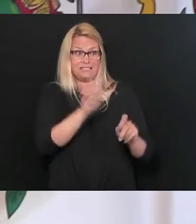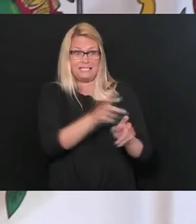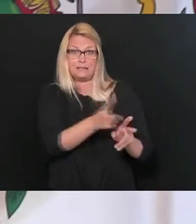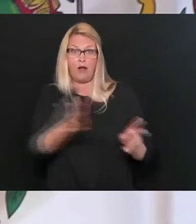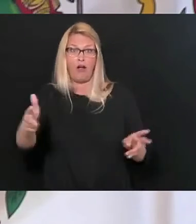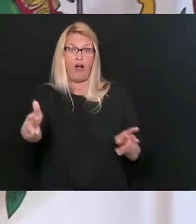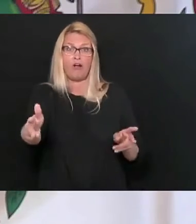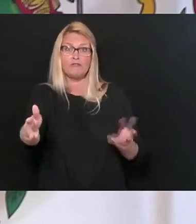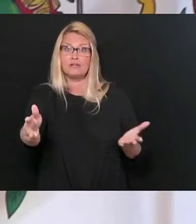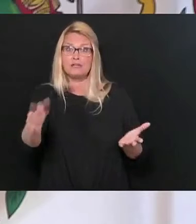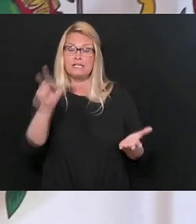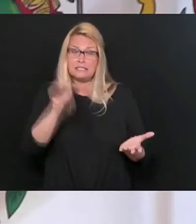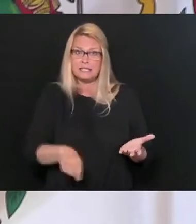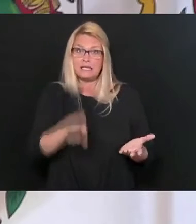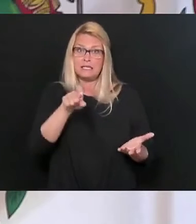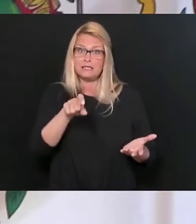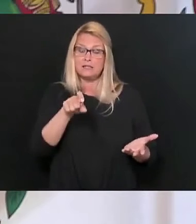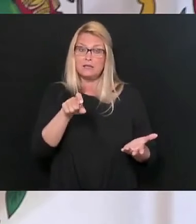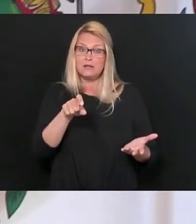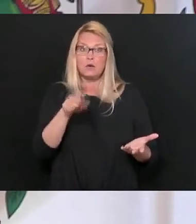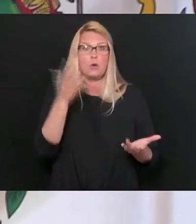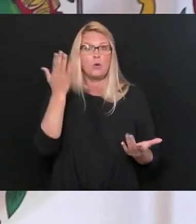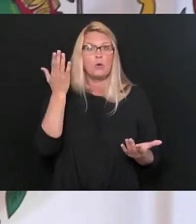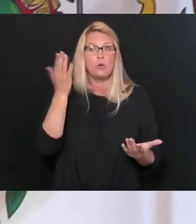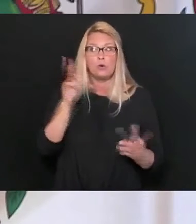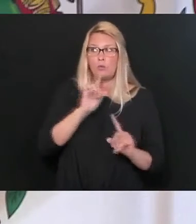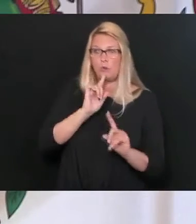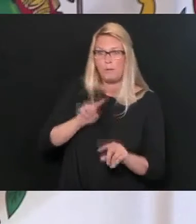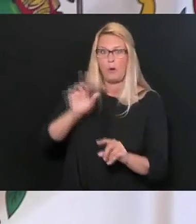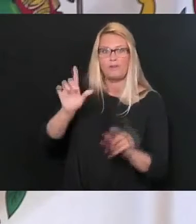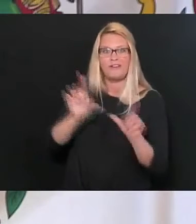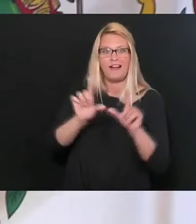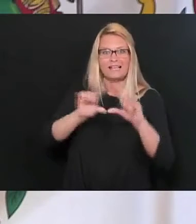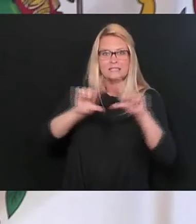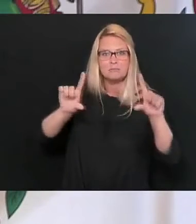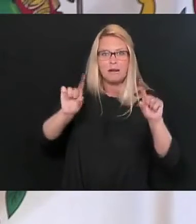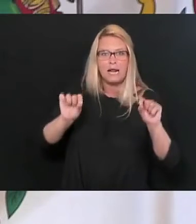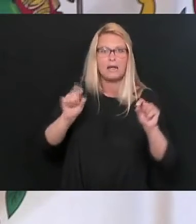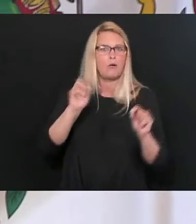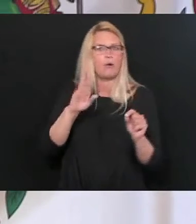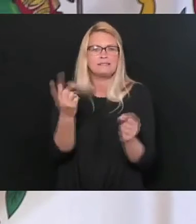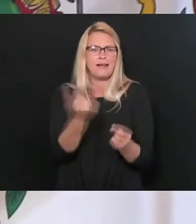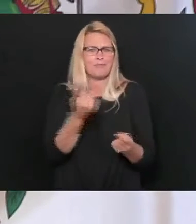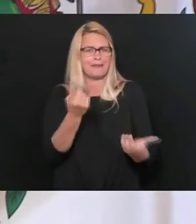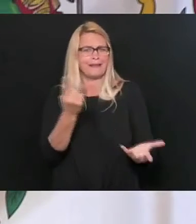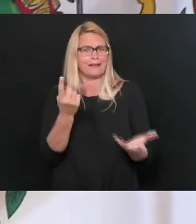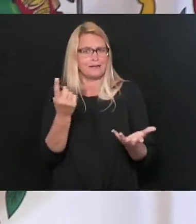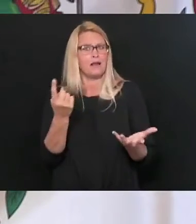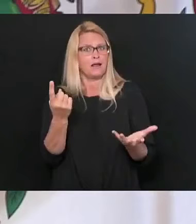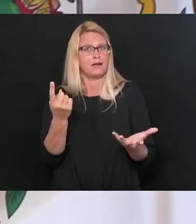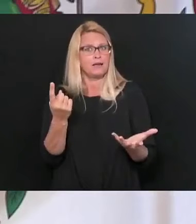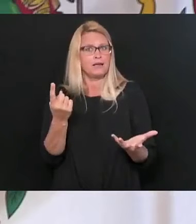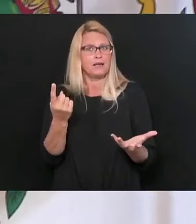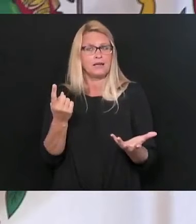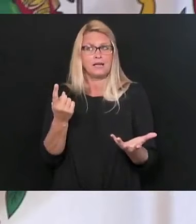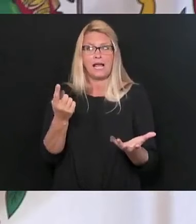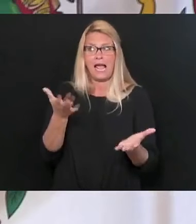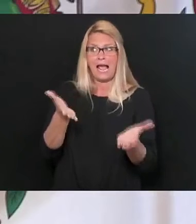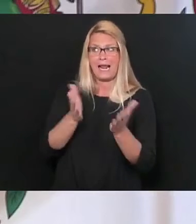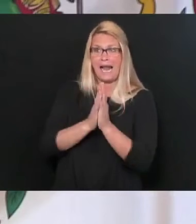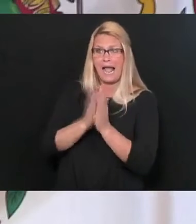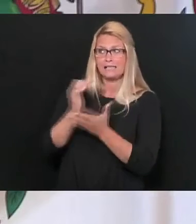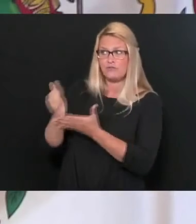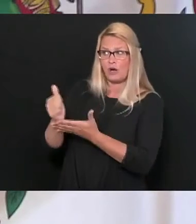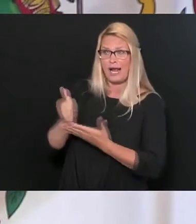off the, off the road, you know, report their license plate or whatever it may be. And, and, and ask someone to come and